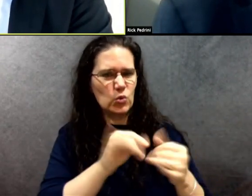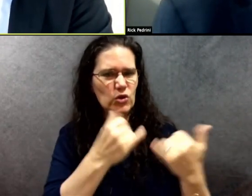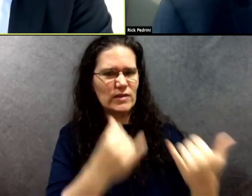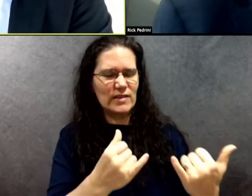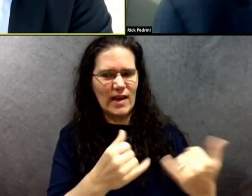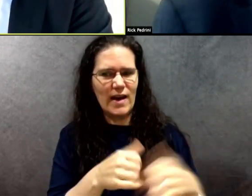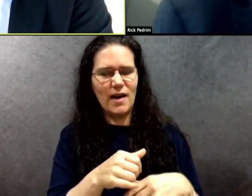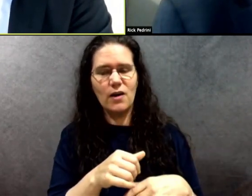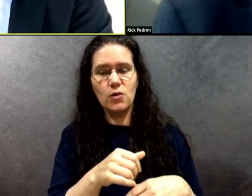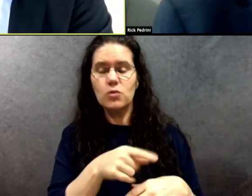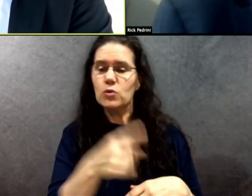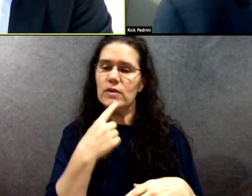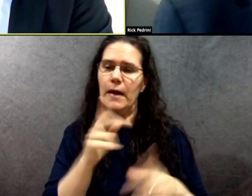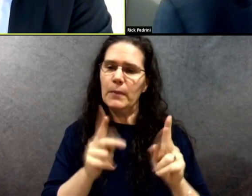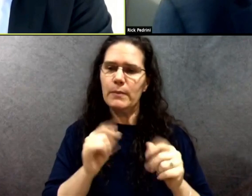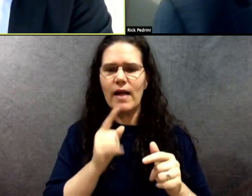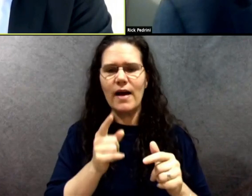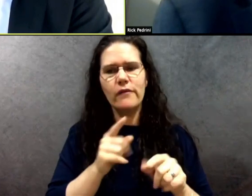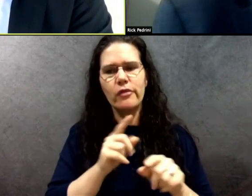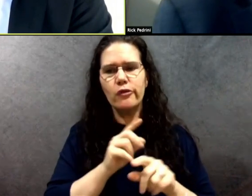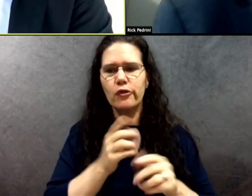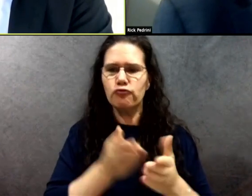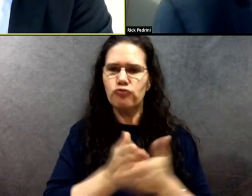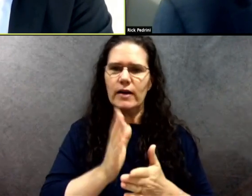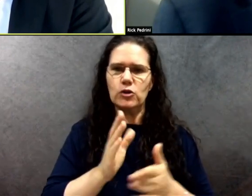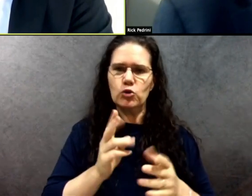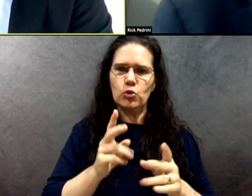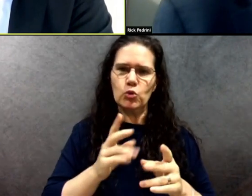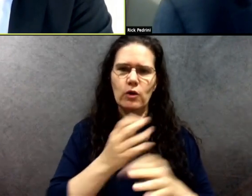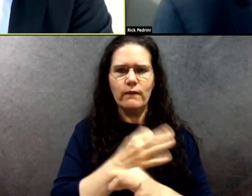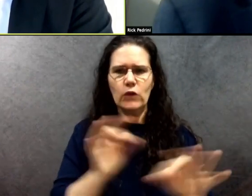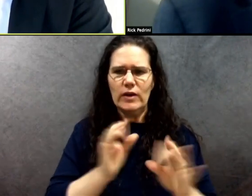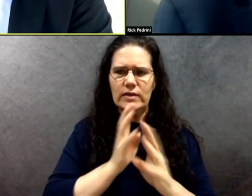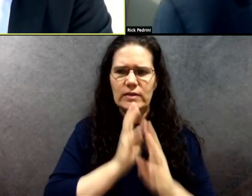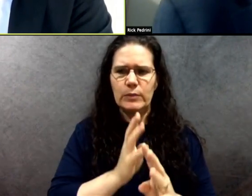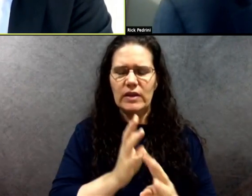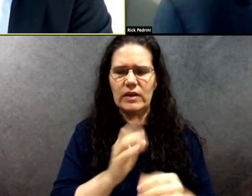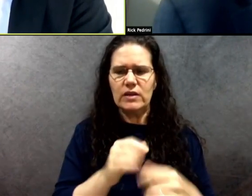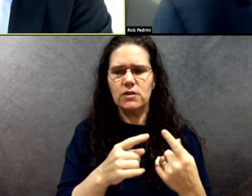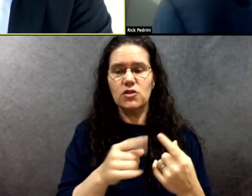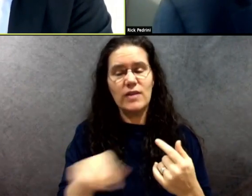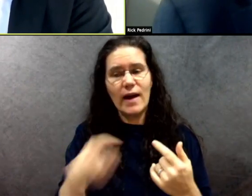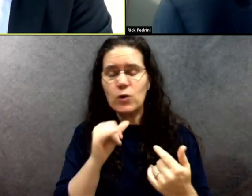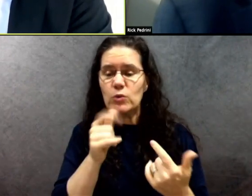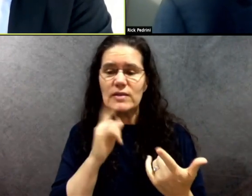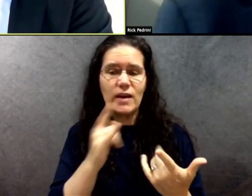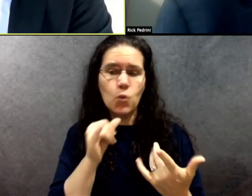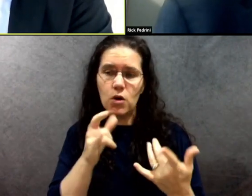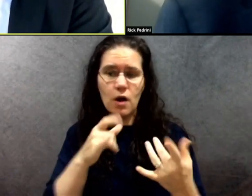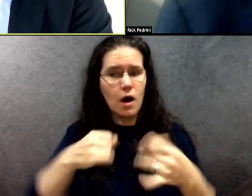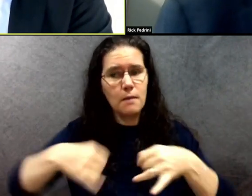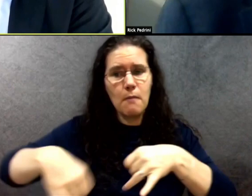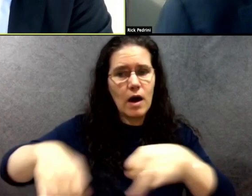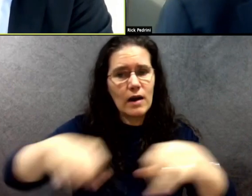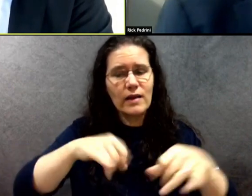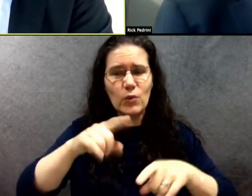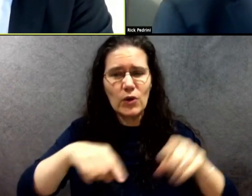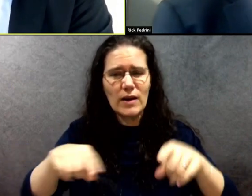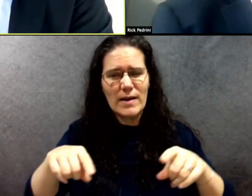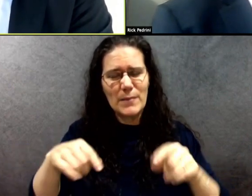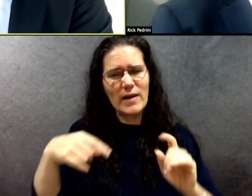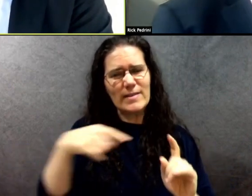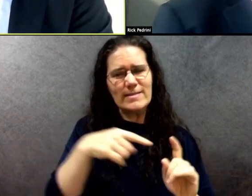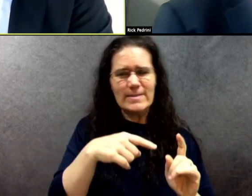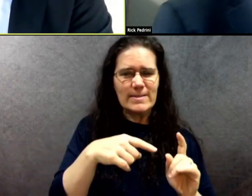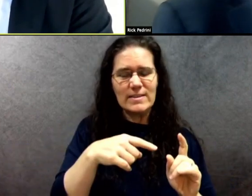monolithic in our views, but, uh, people want to know that you've grown from some of the things you said to understand. I mean,